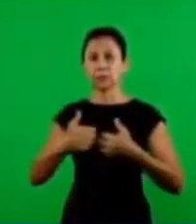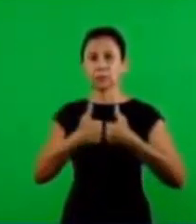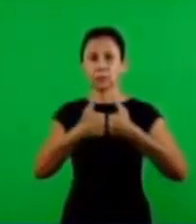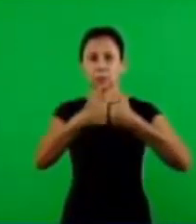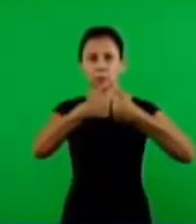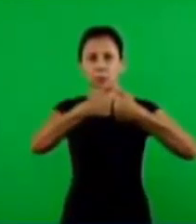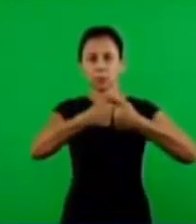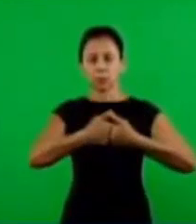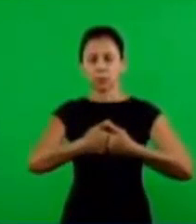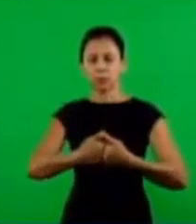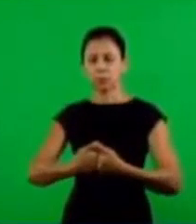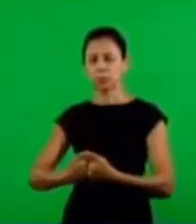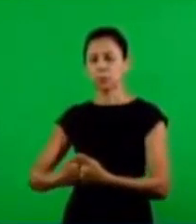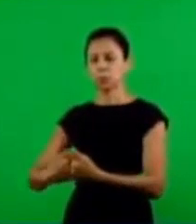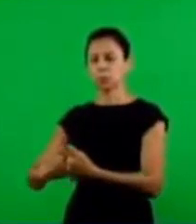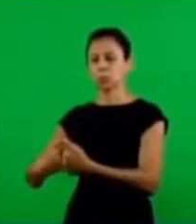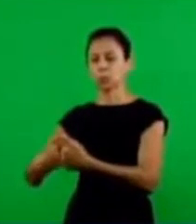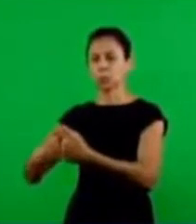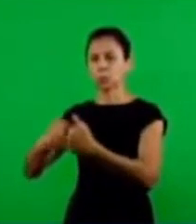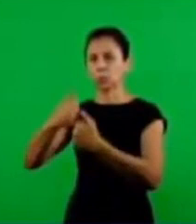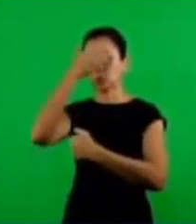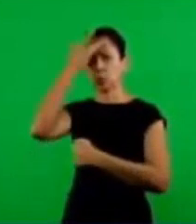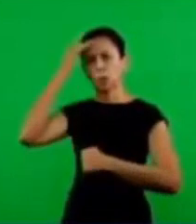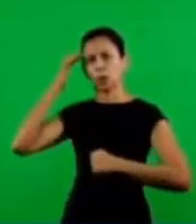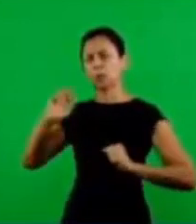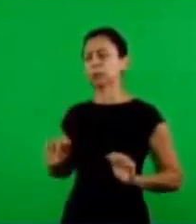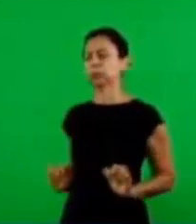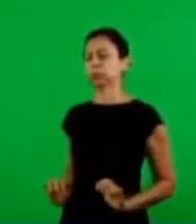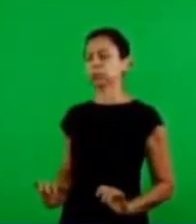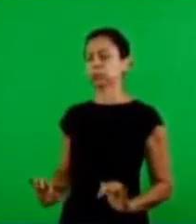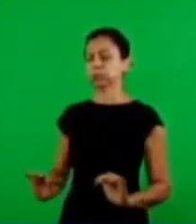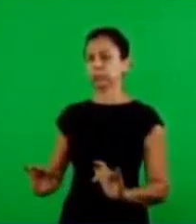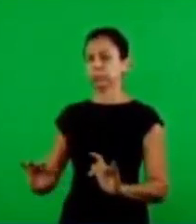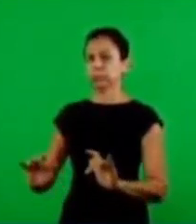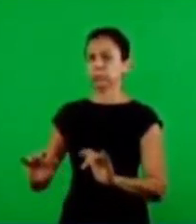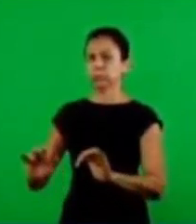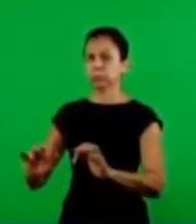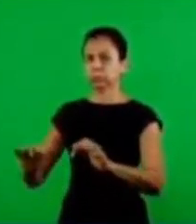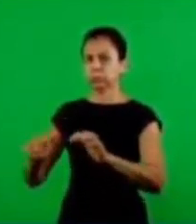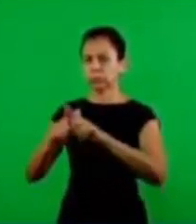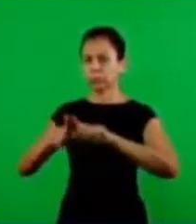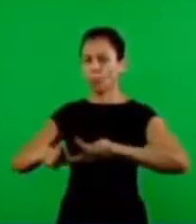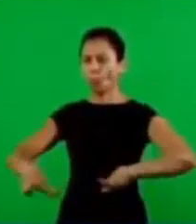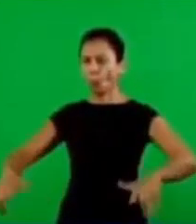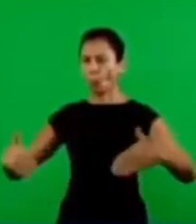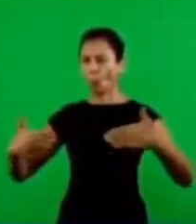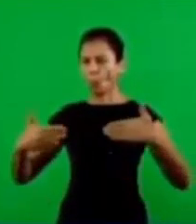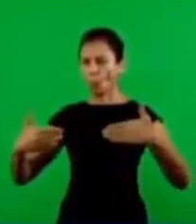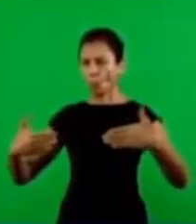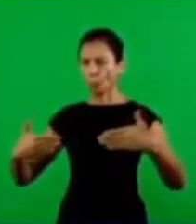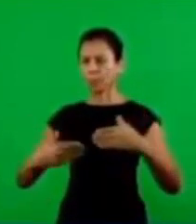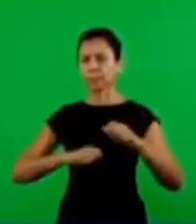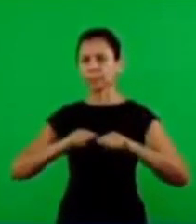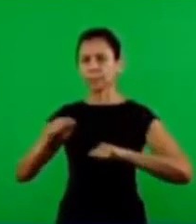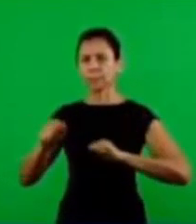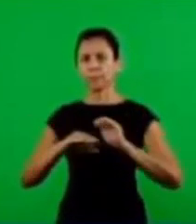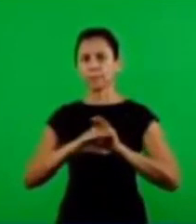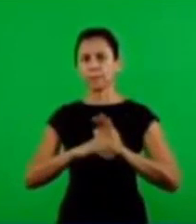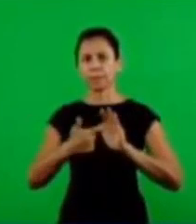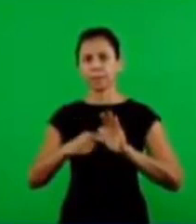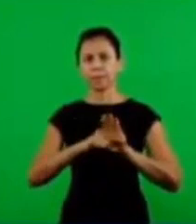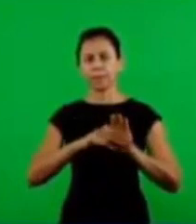path of three days and when the ark was carried when the people began they gave and proceeded walking in the desert